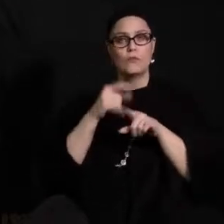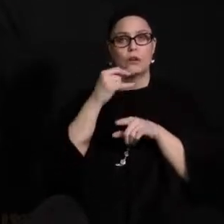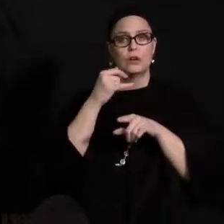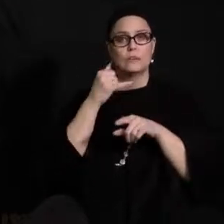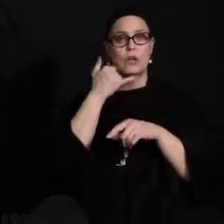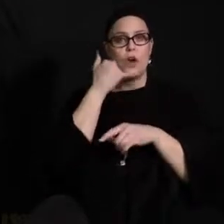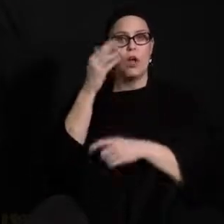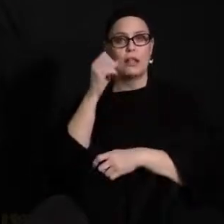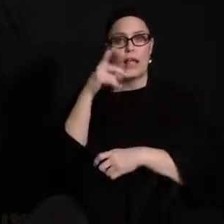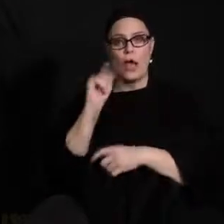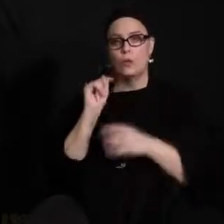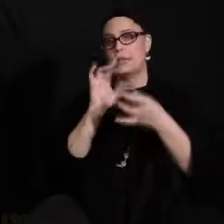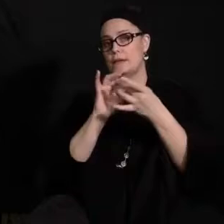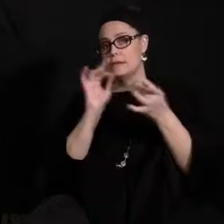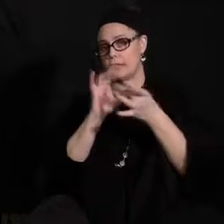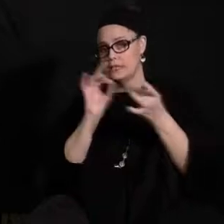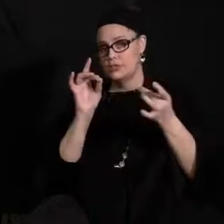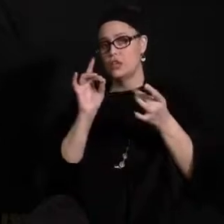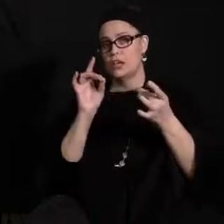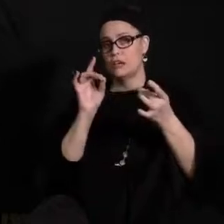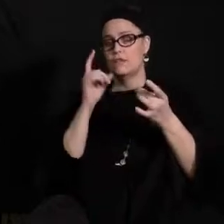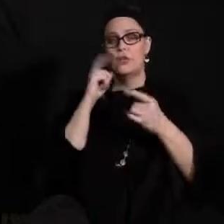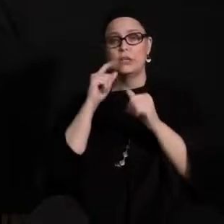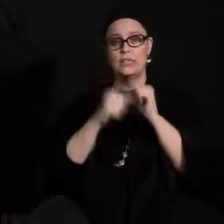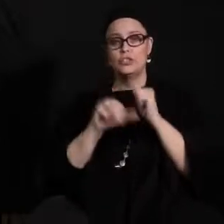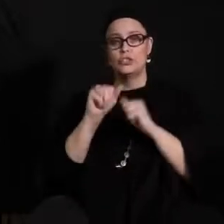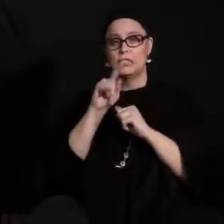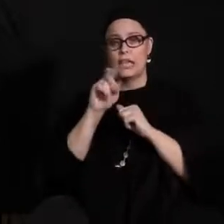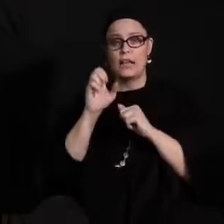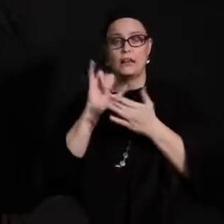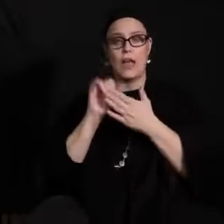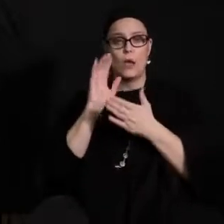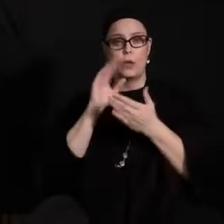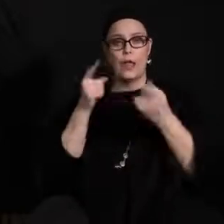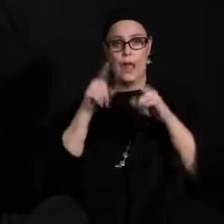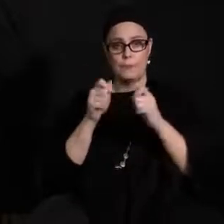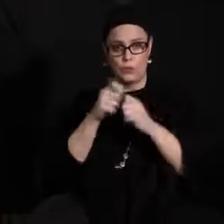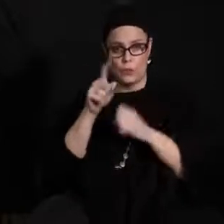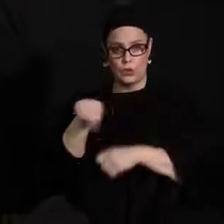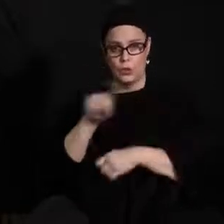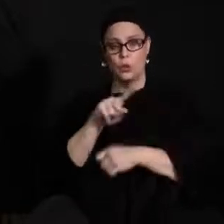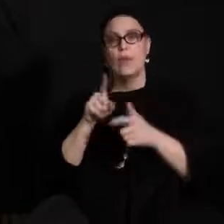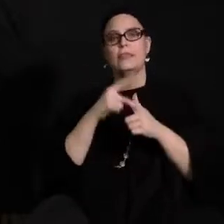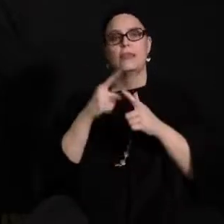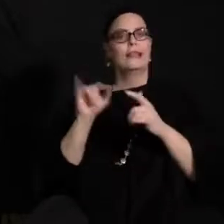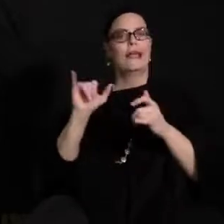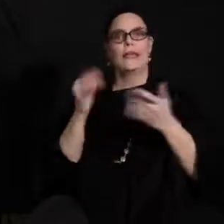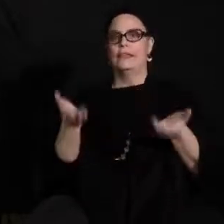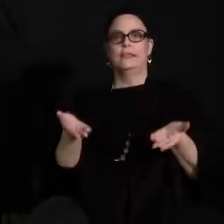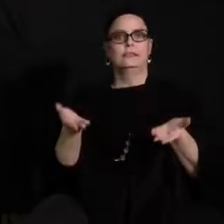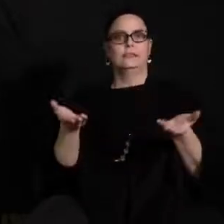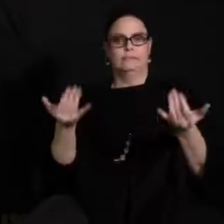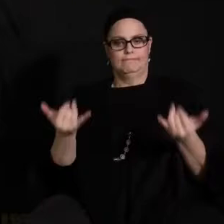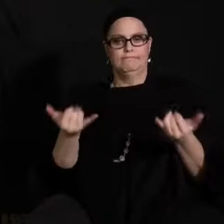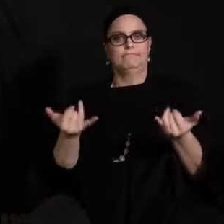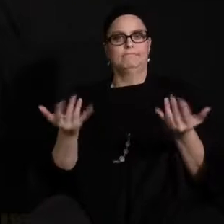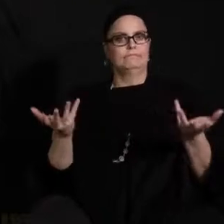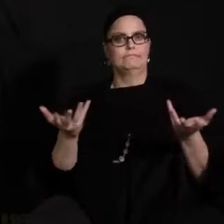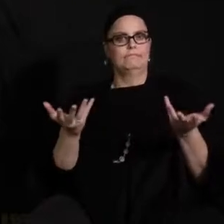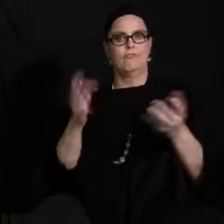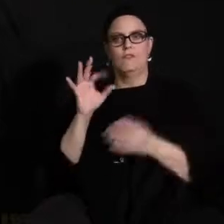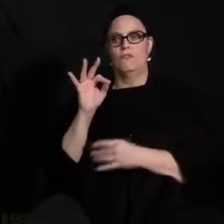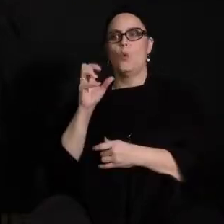messaging that will be occurring with you. And then doing a forum such as this to try to get the initial